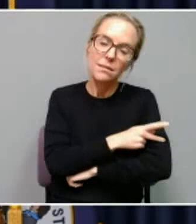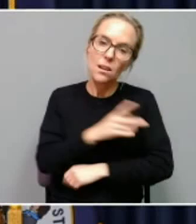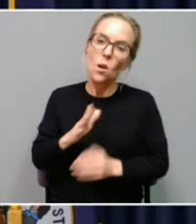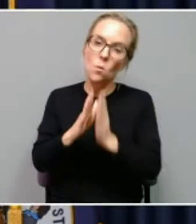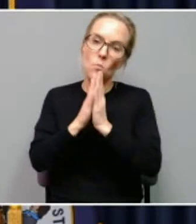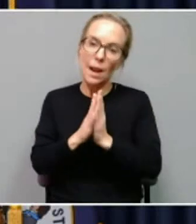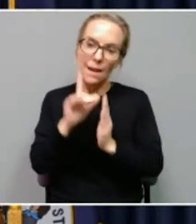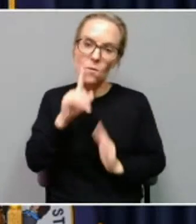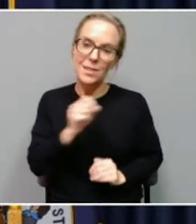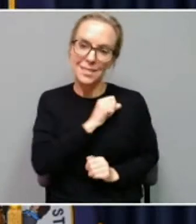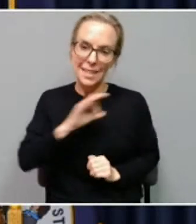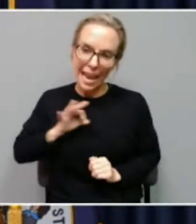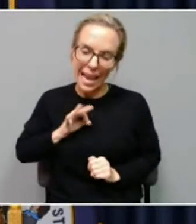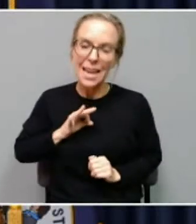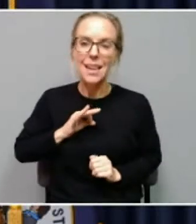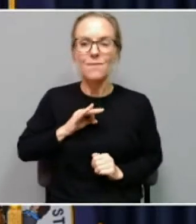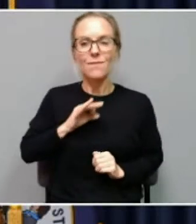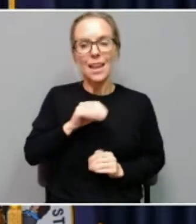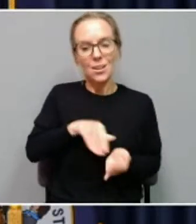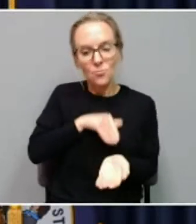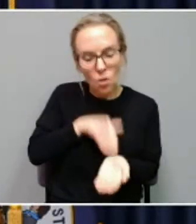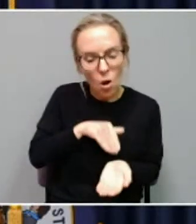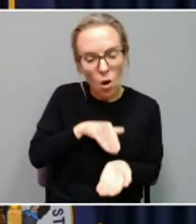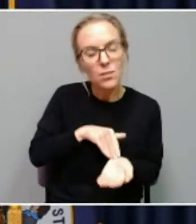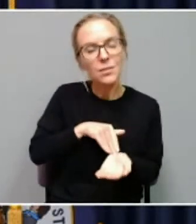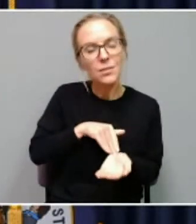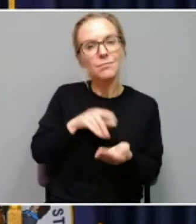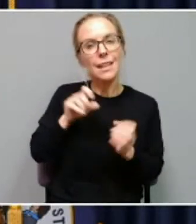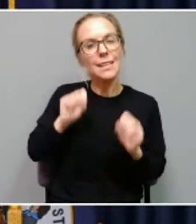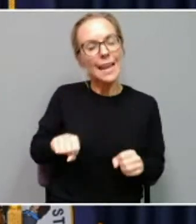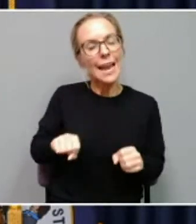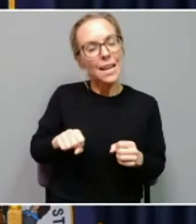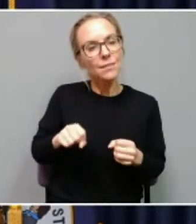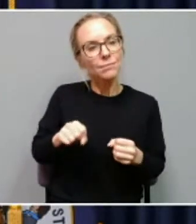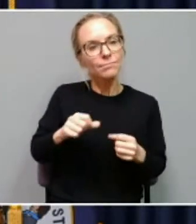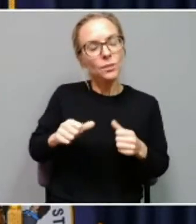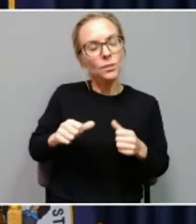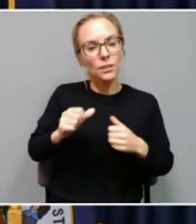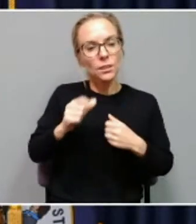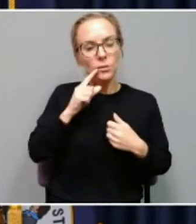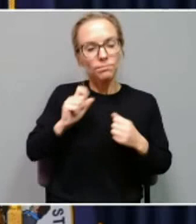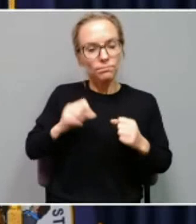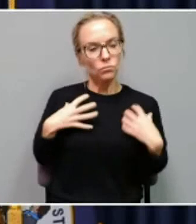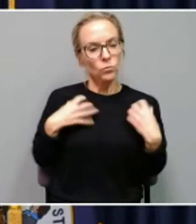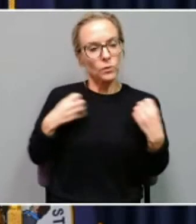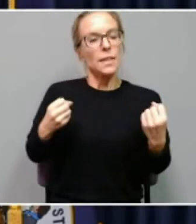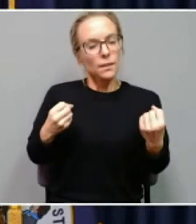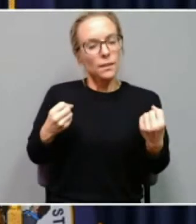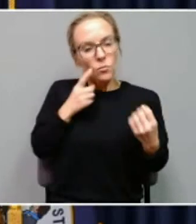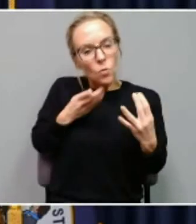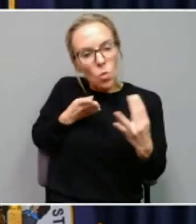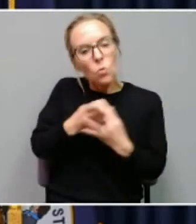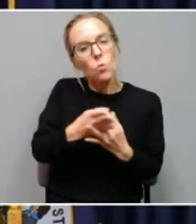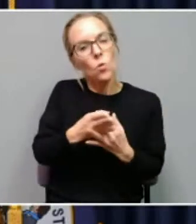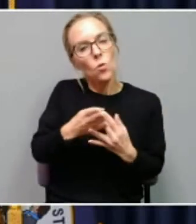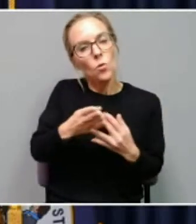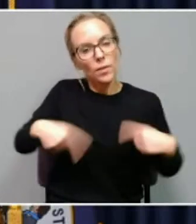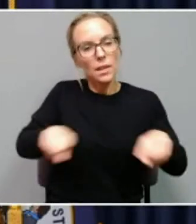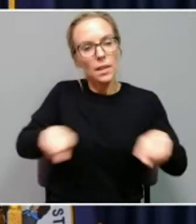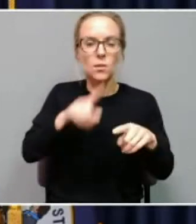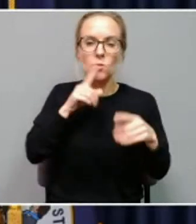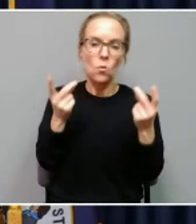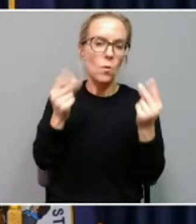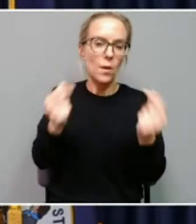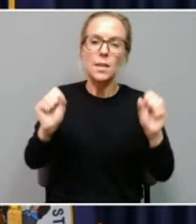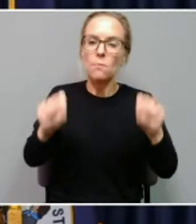staff and our physicians that they'll be resilient during this pandemic and that we can get through it as quickly as possible because